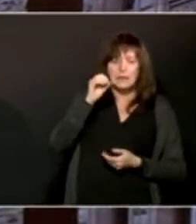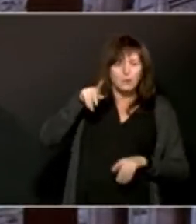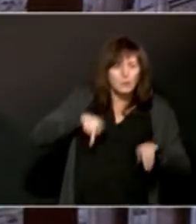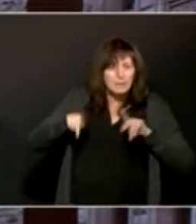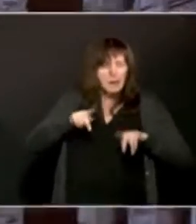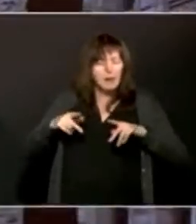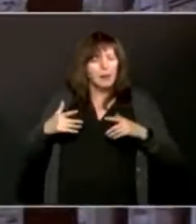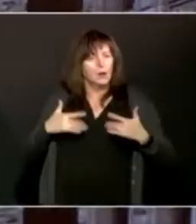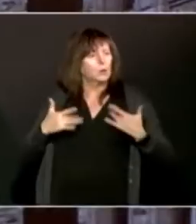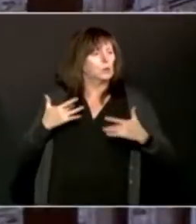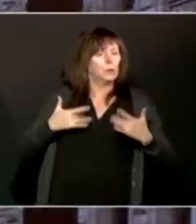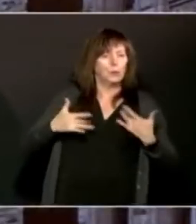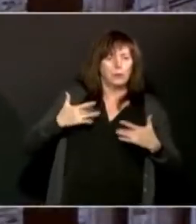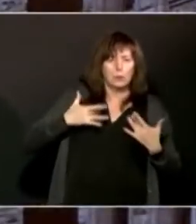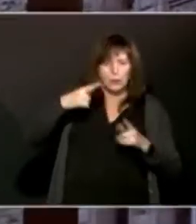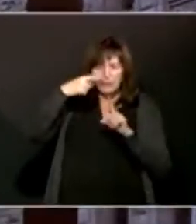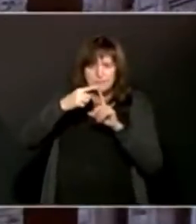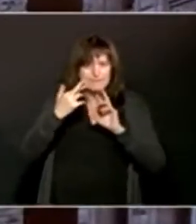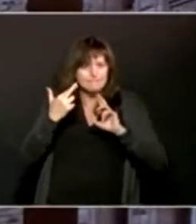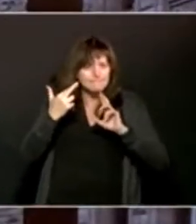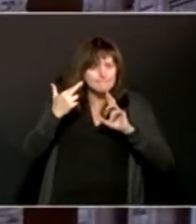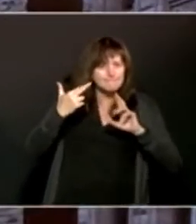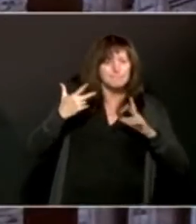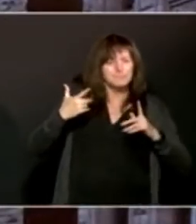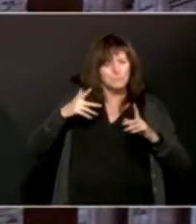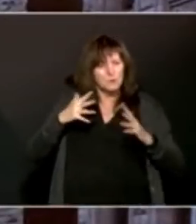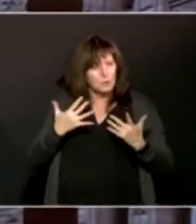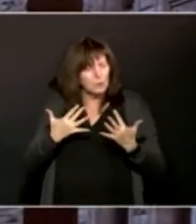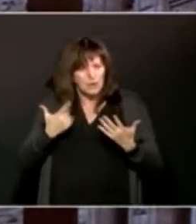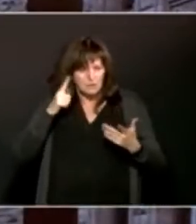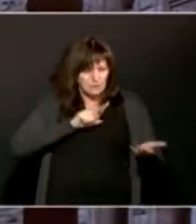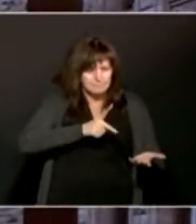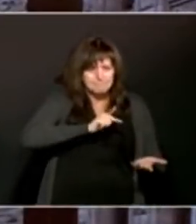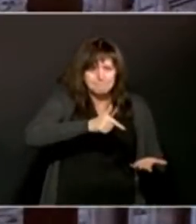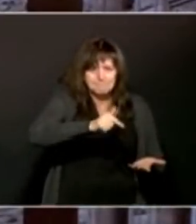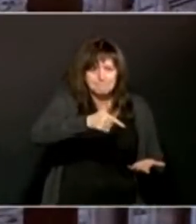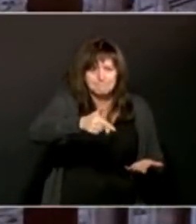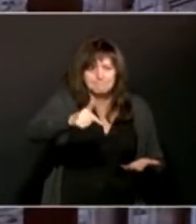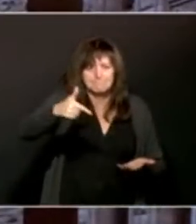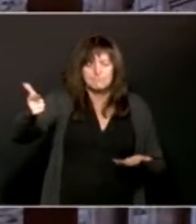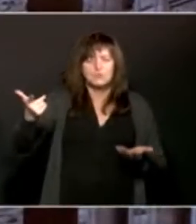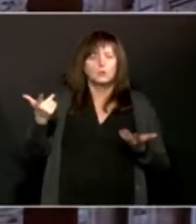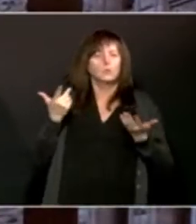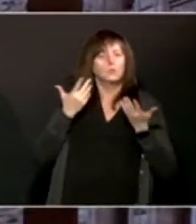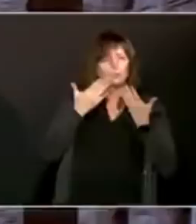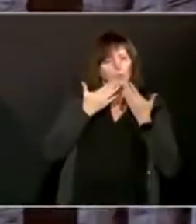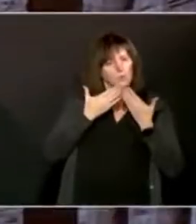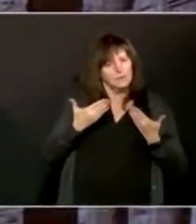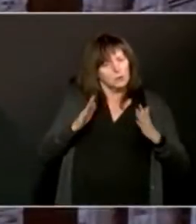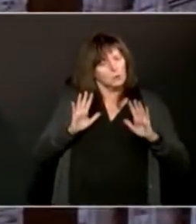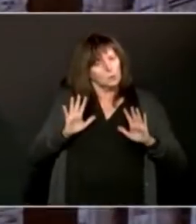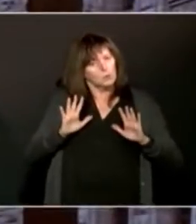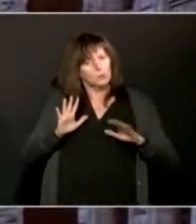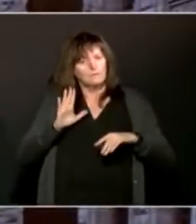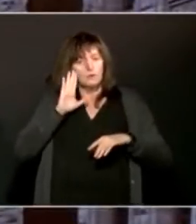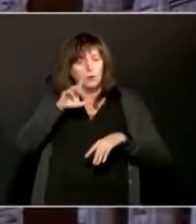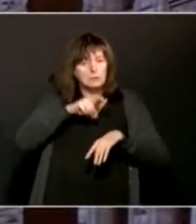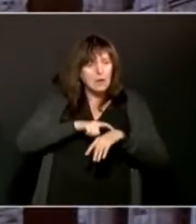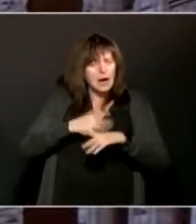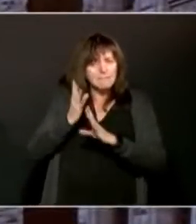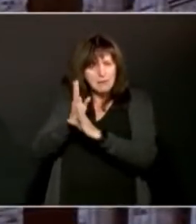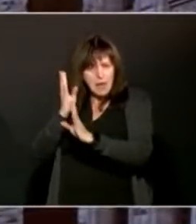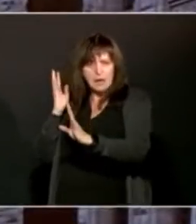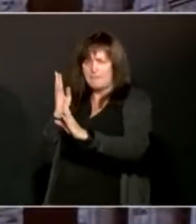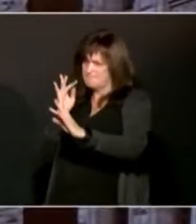thank you for that and waiting your turn we hope we can expedite that and get your time in the queue moved up even faster in the future so